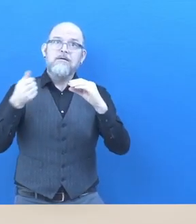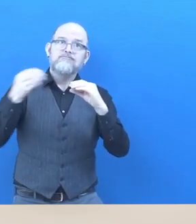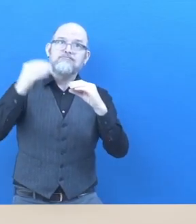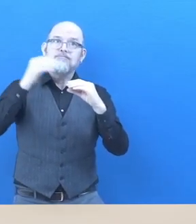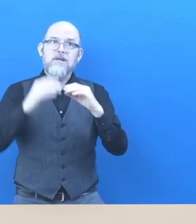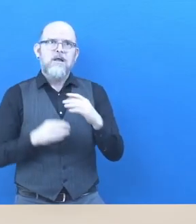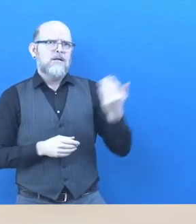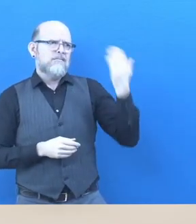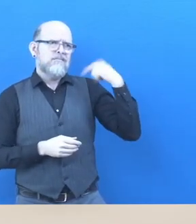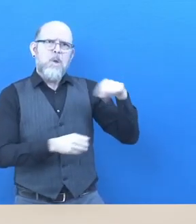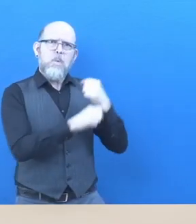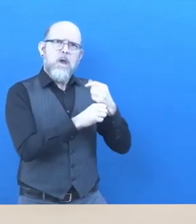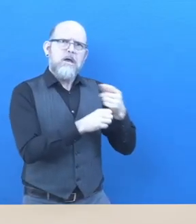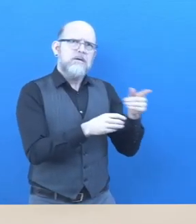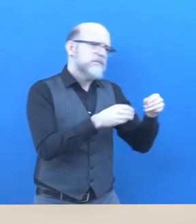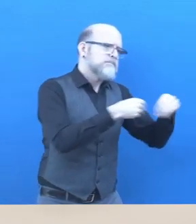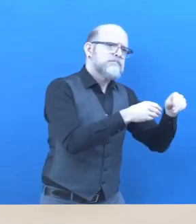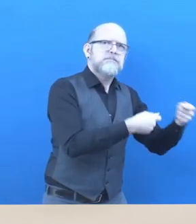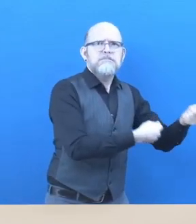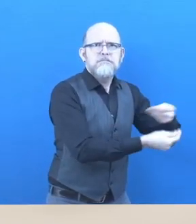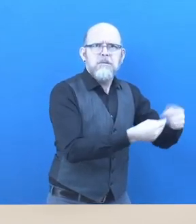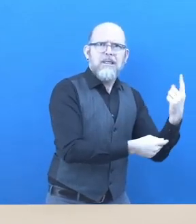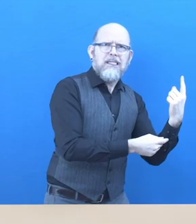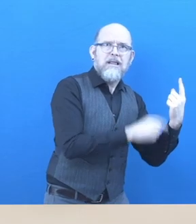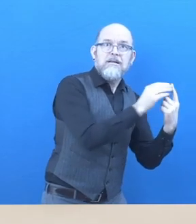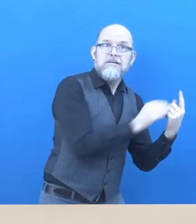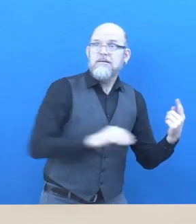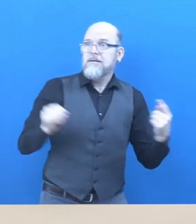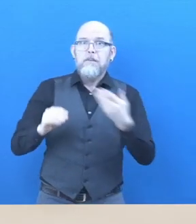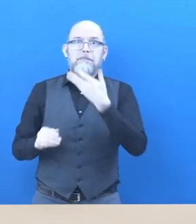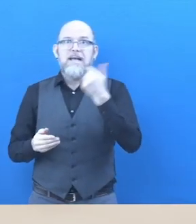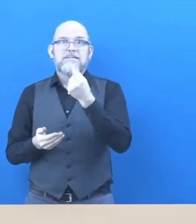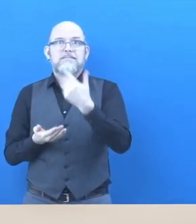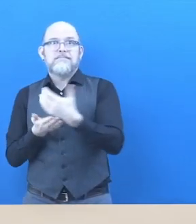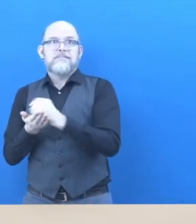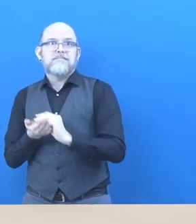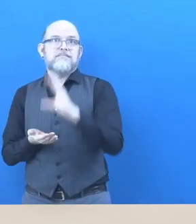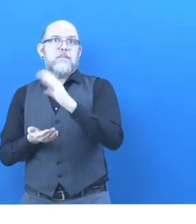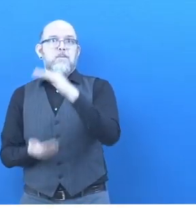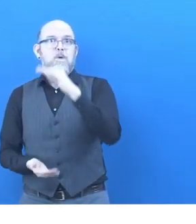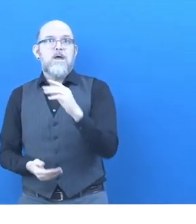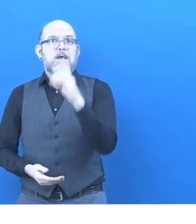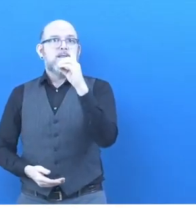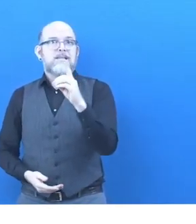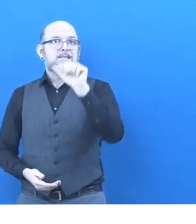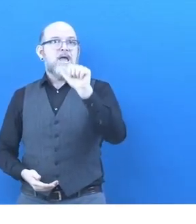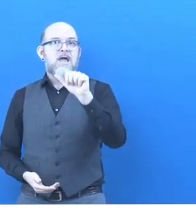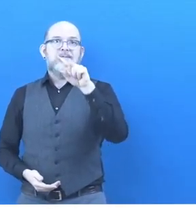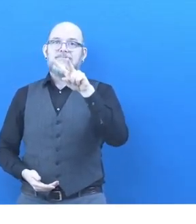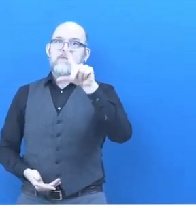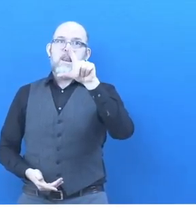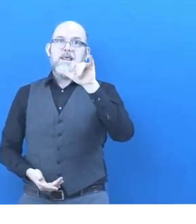retail and I'm getting a bigger and more better pay at this, at at at, day one. Sierra Project,